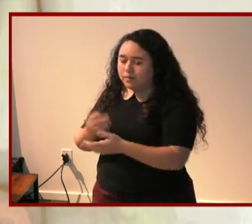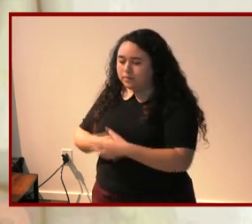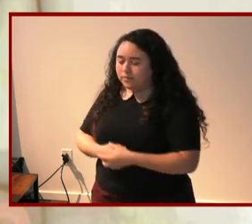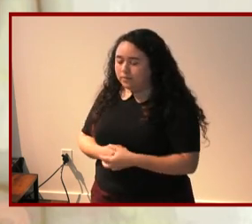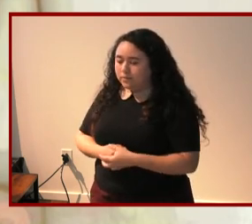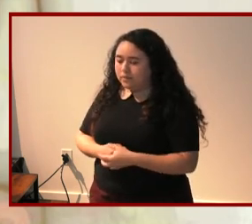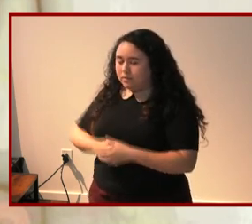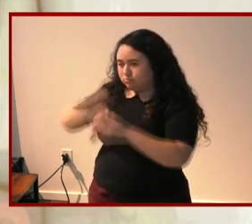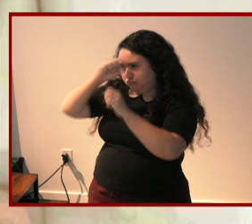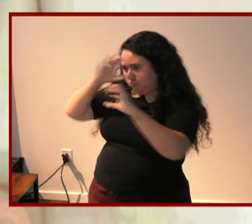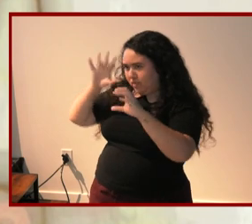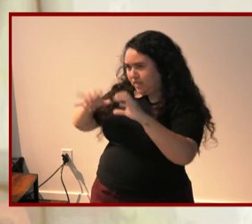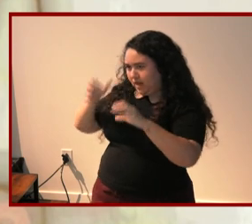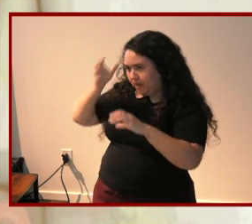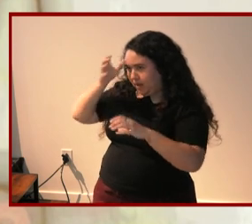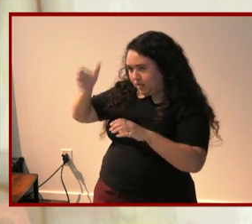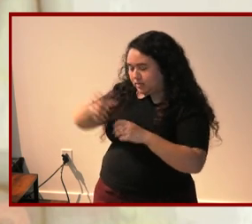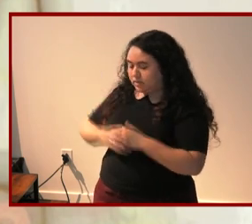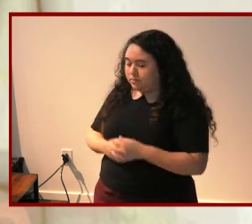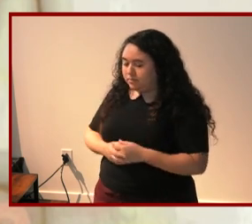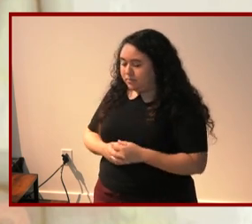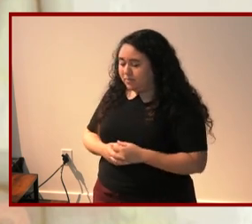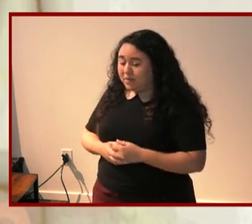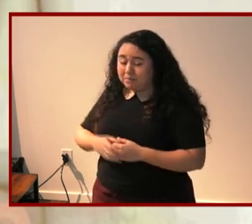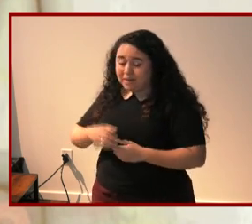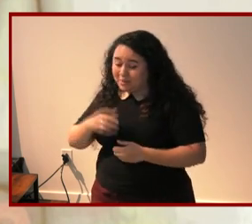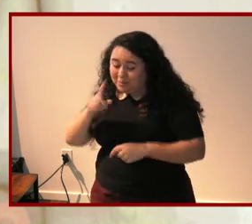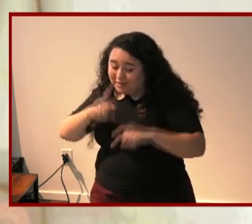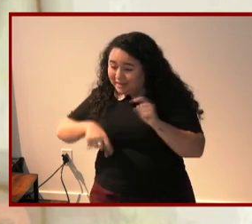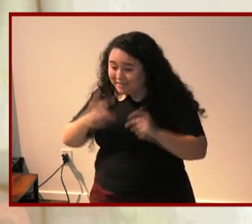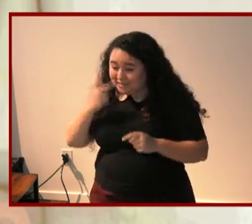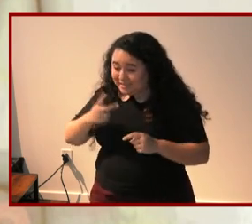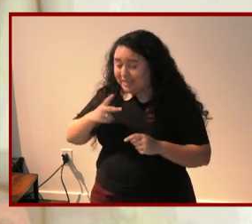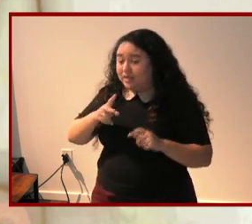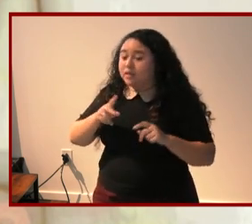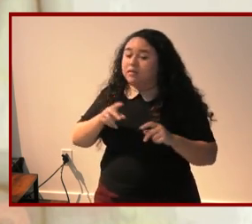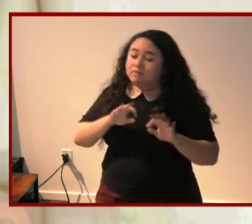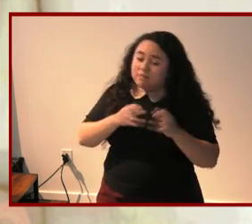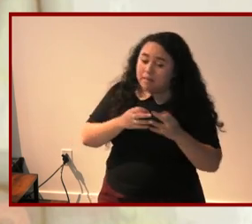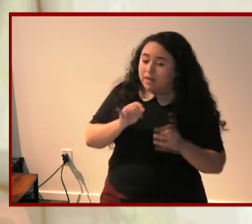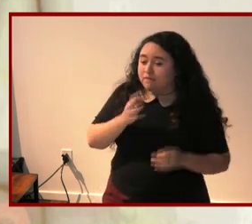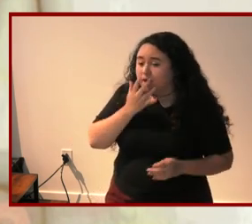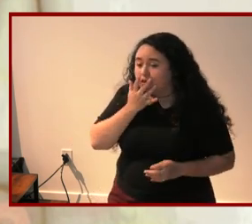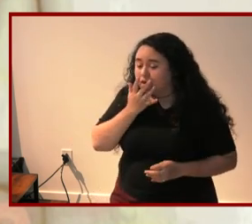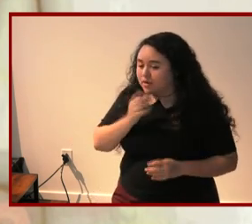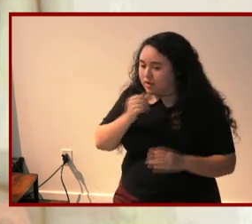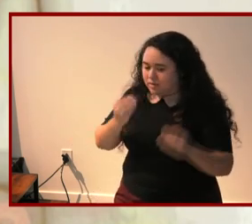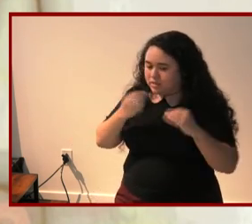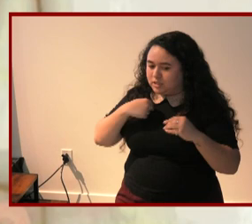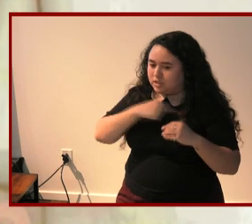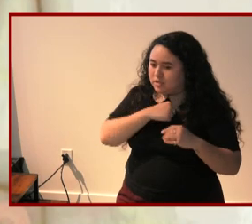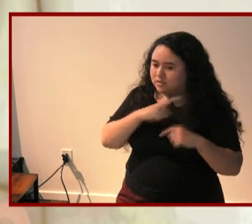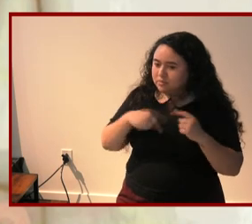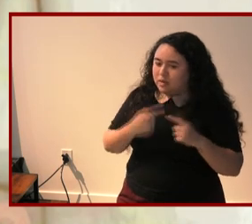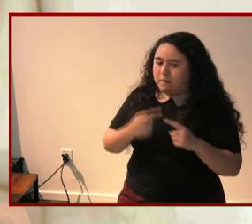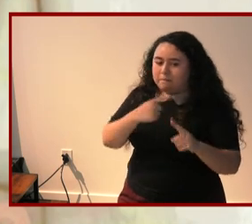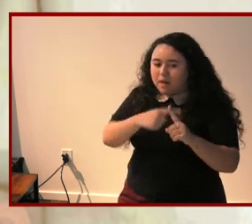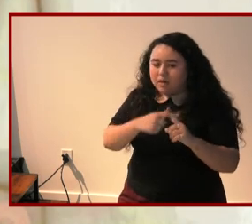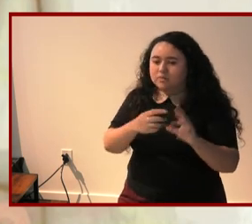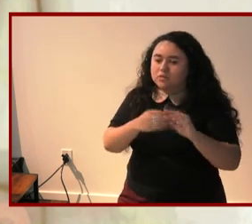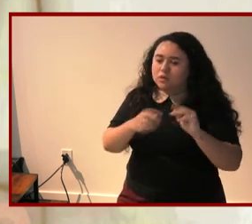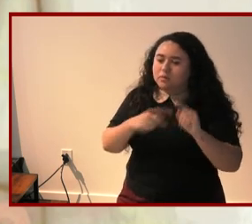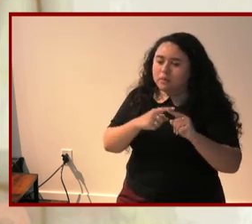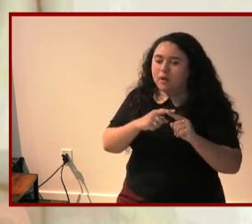the invisibility and absence of families of color in the genre doesn't actually teach us anything about how positive narratives about